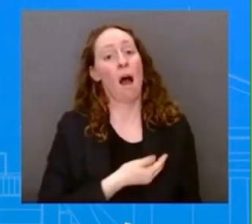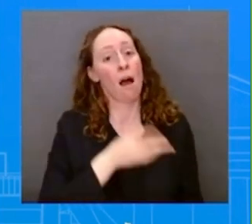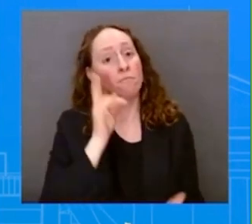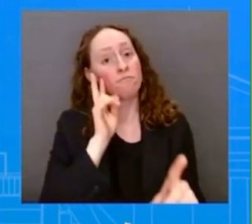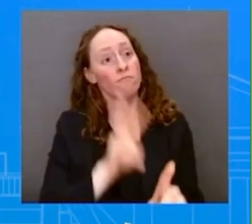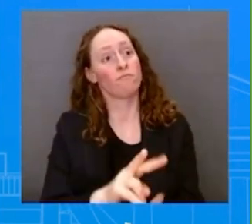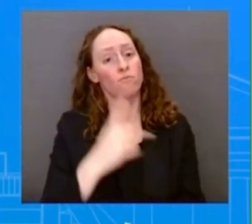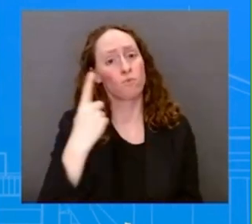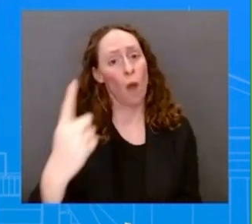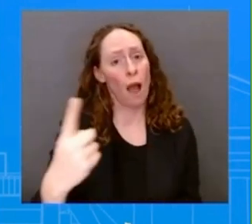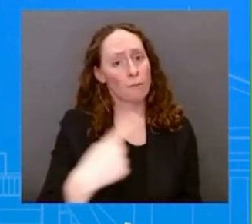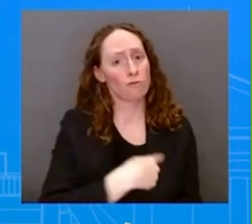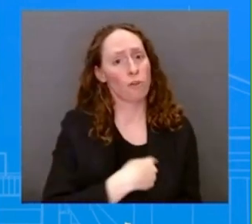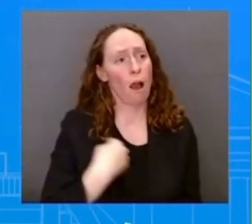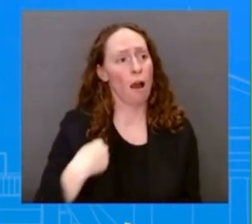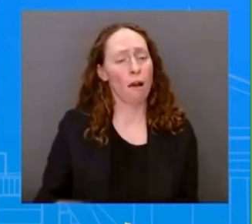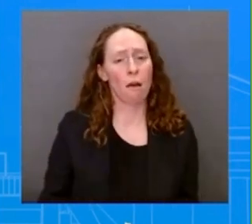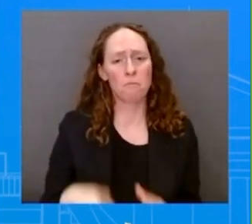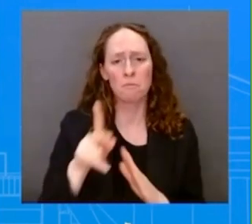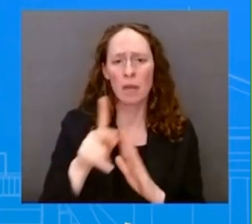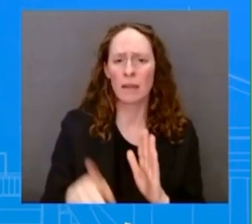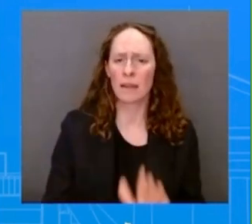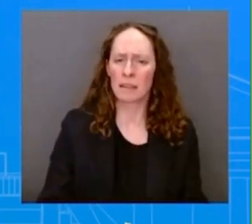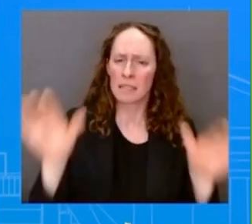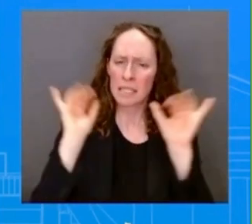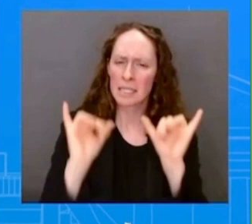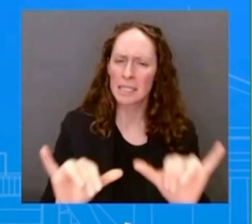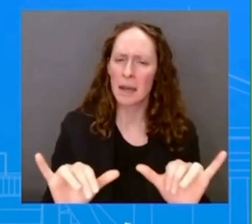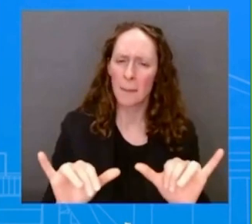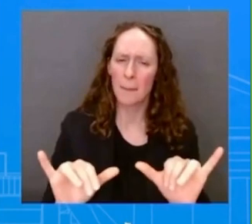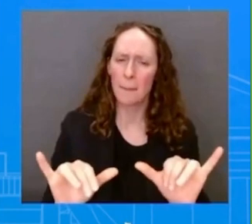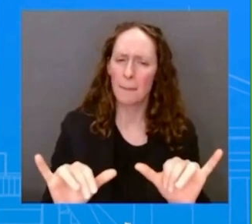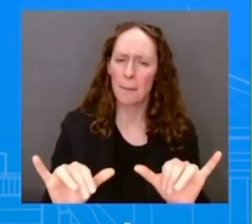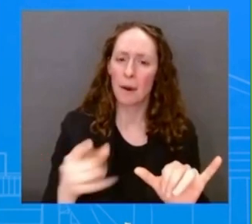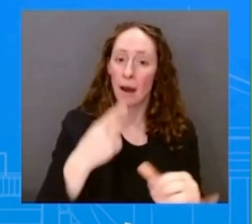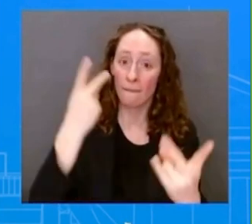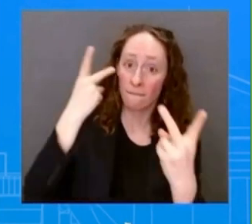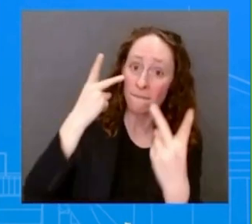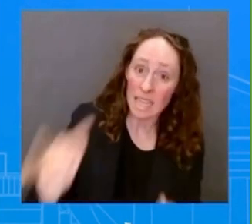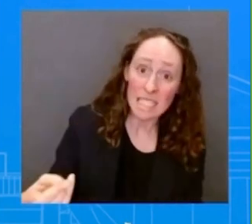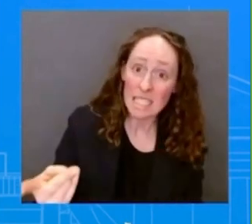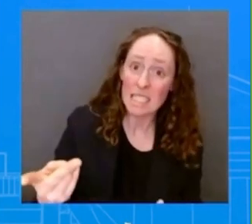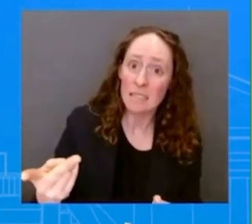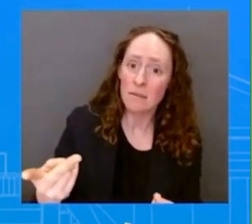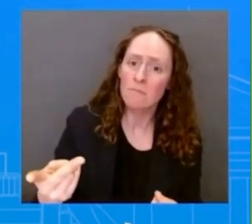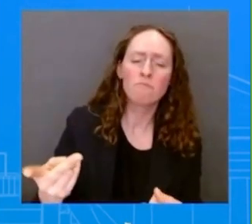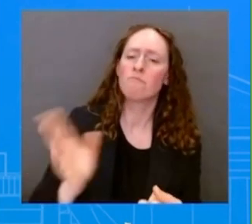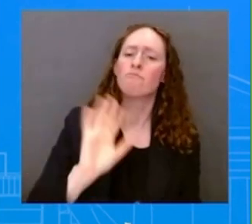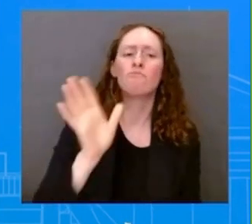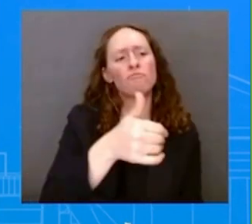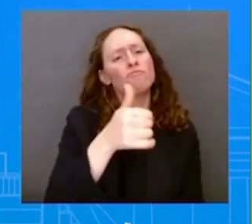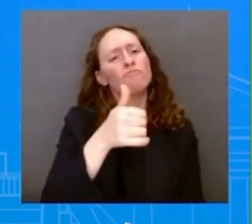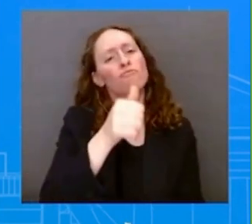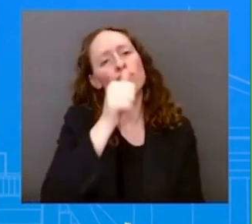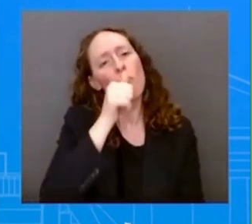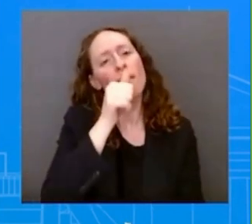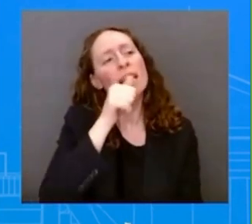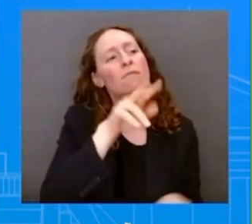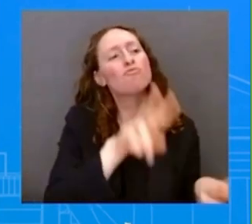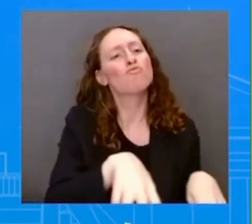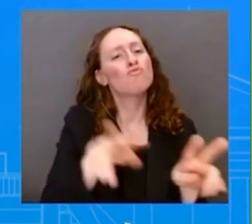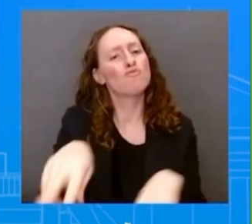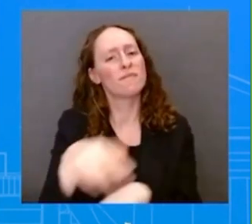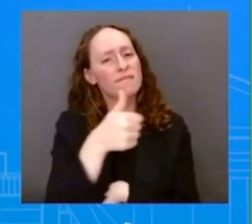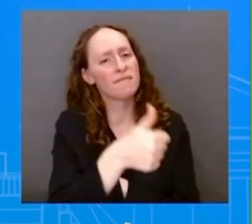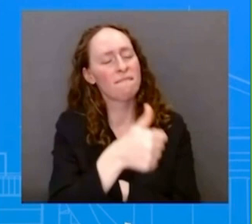Transits are not visits, they are private and they're unofficial. I would also remind everyone that this is not